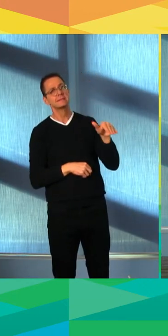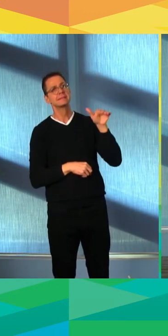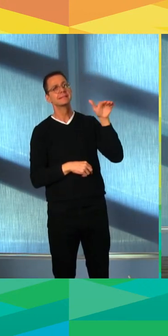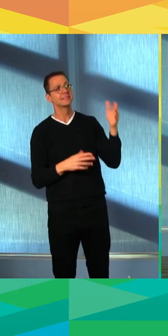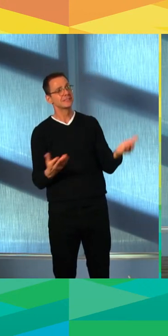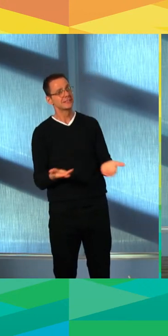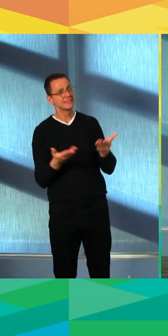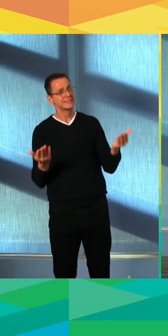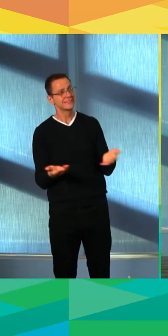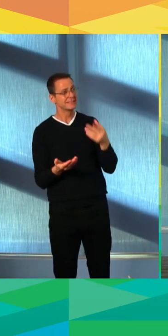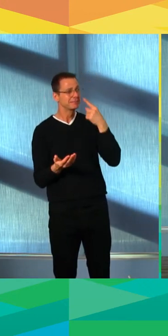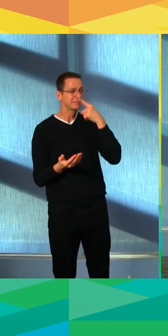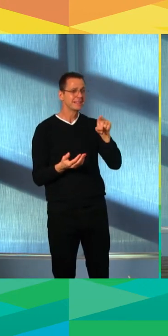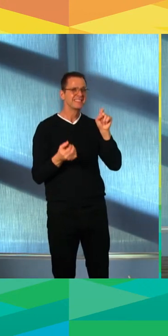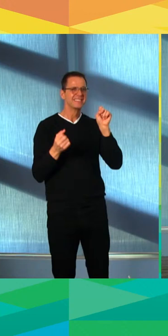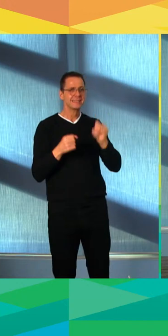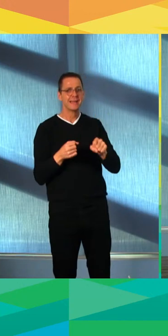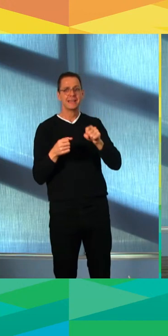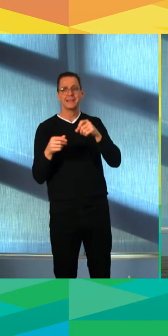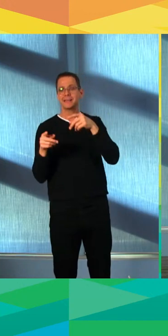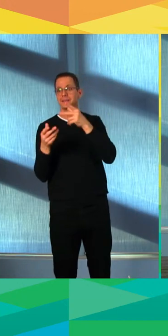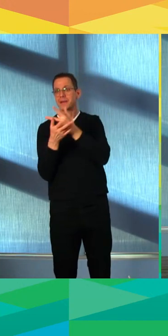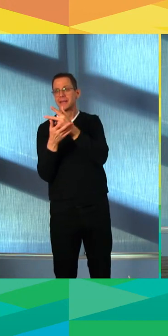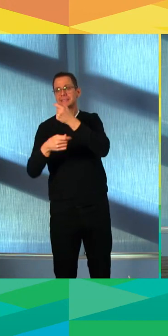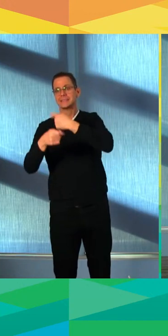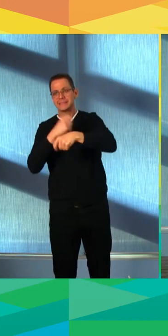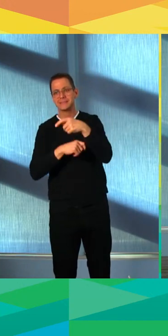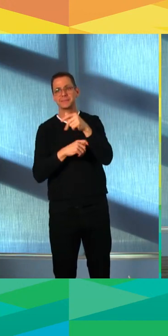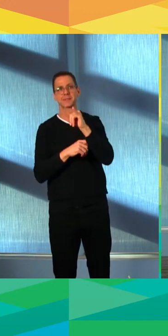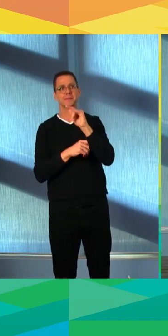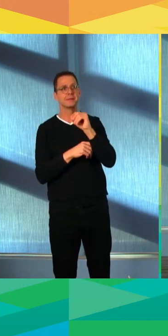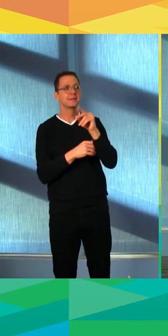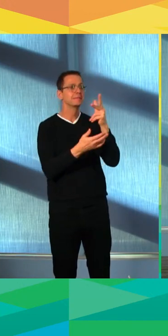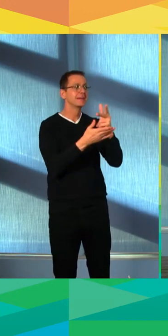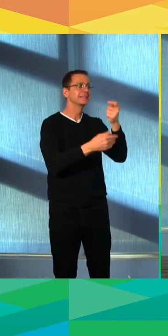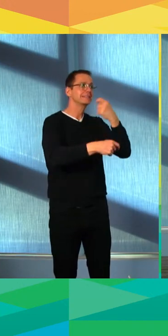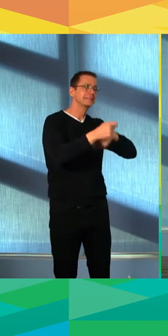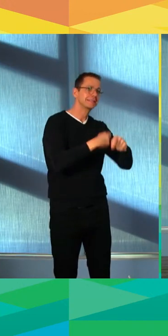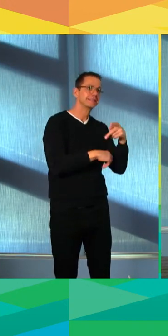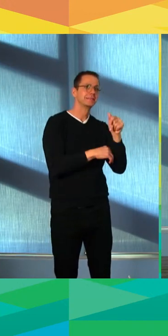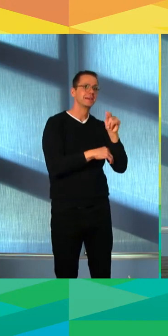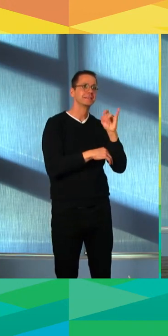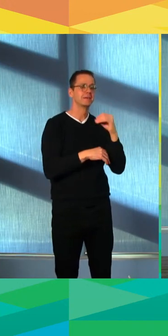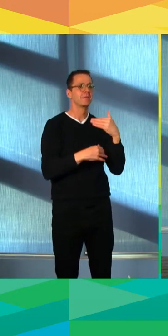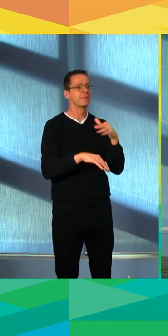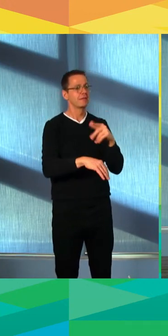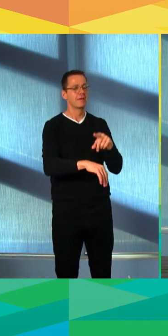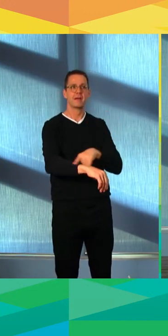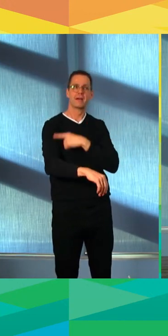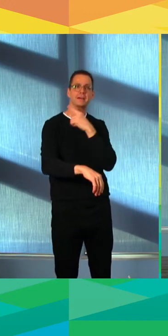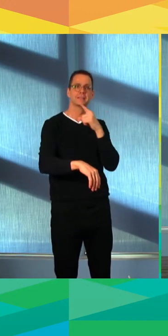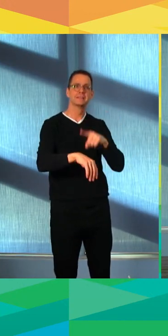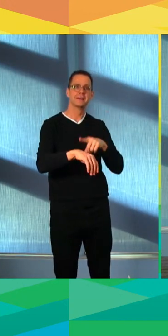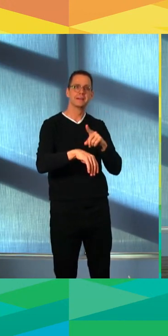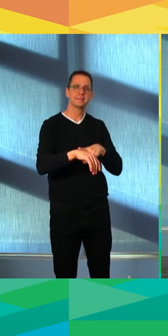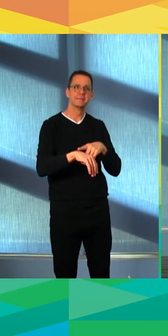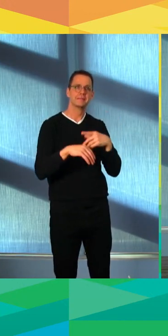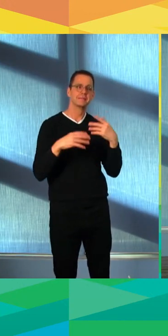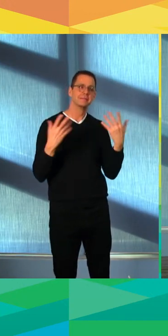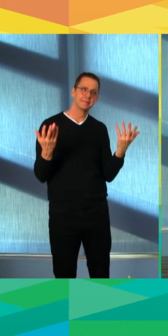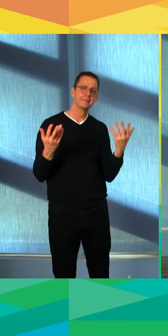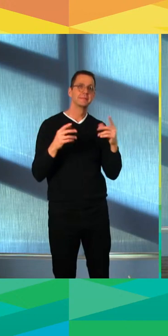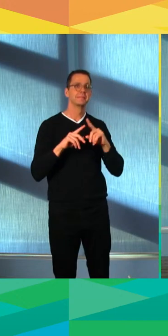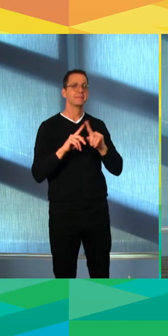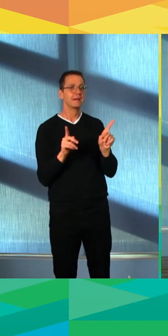before COVID, the culture change that we've seen here at the city of Edmonton in terms of willingness to look at reprogramming public space